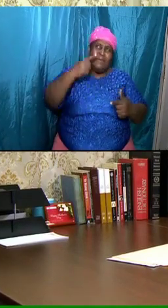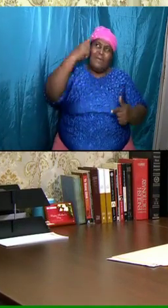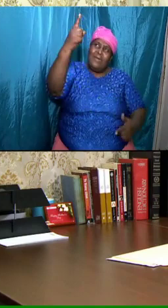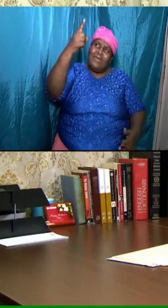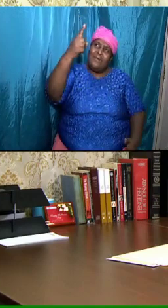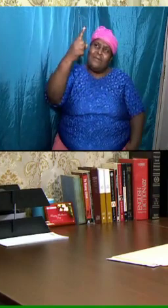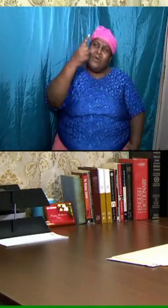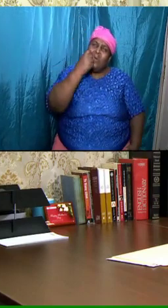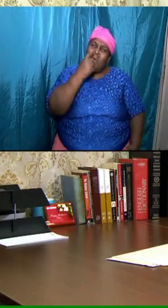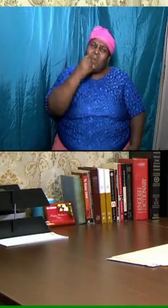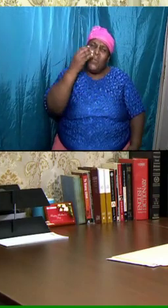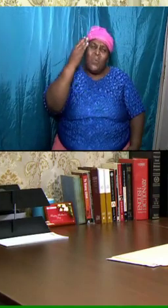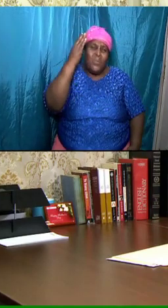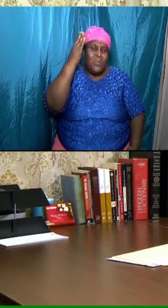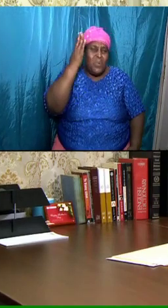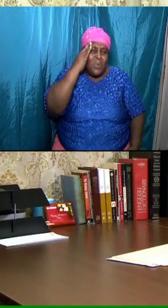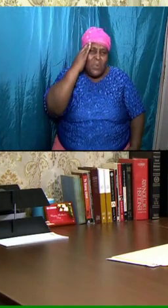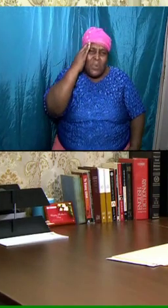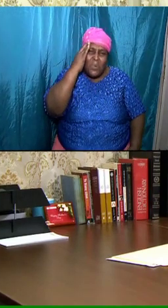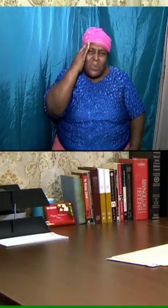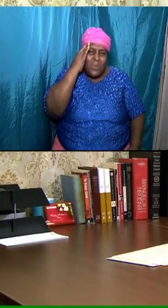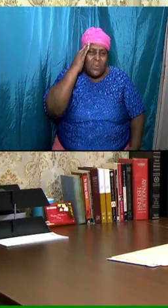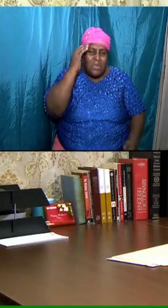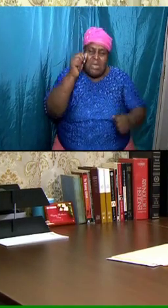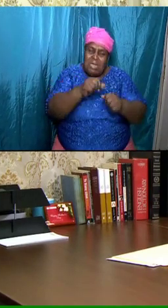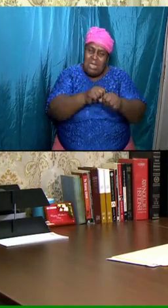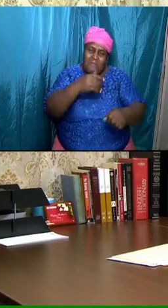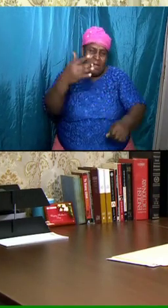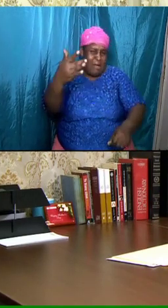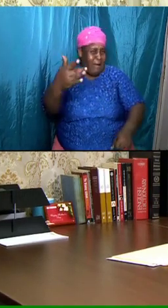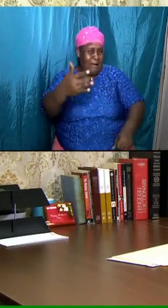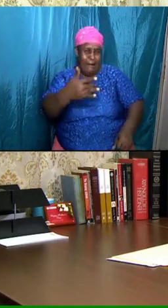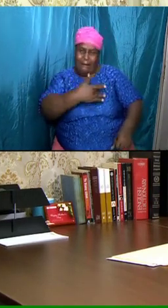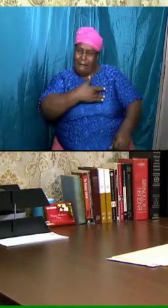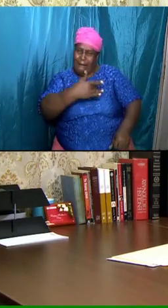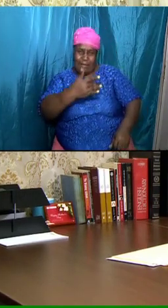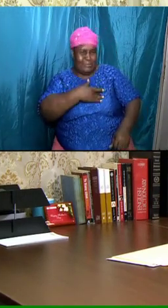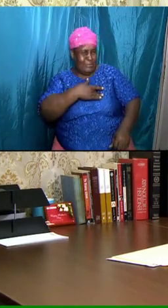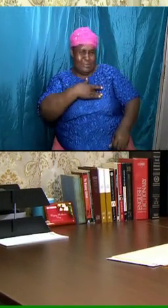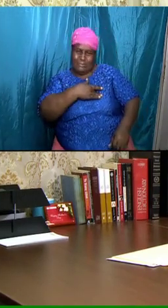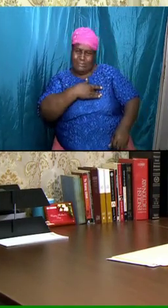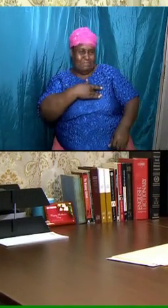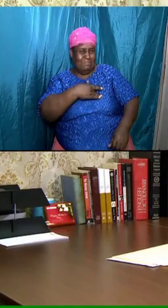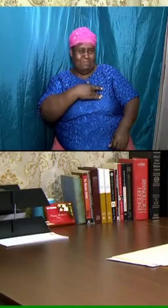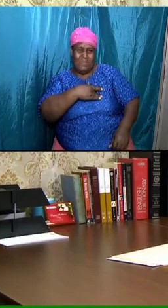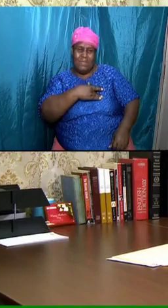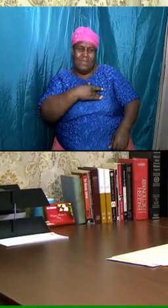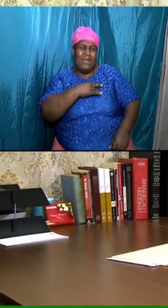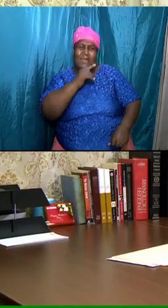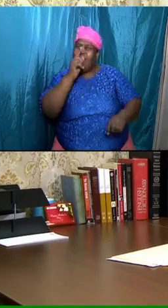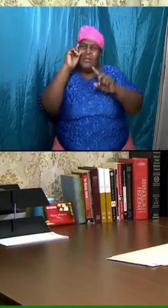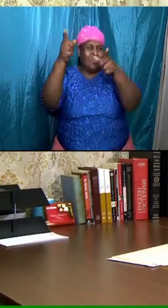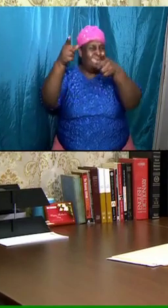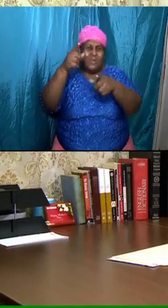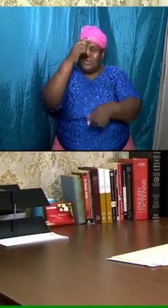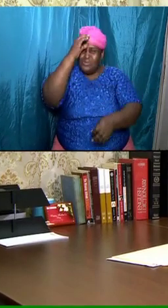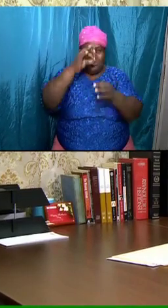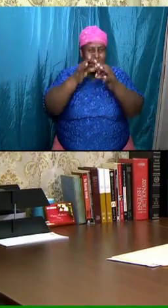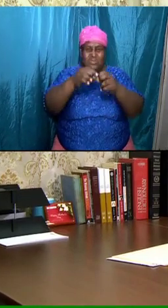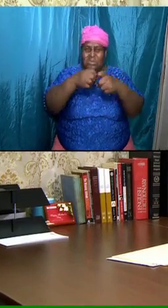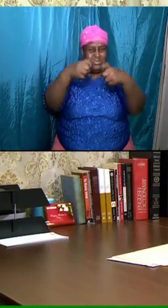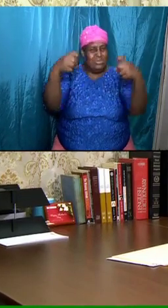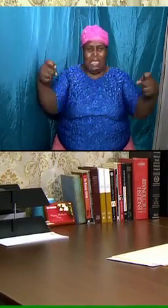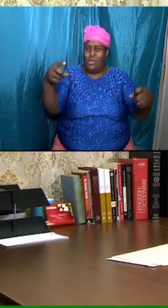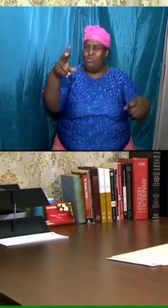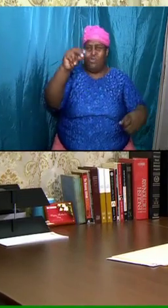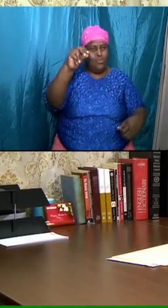to judge the sins because that was judged already at Calvary. And when we make mistakes in terms